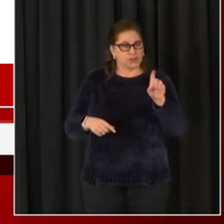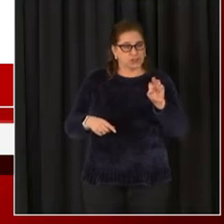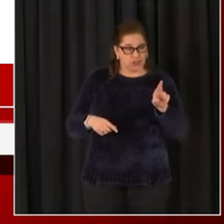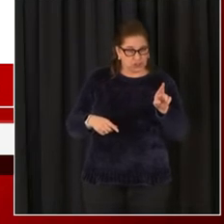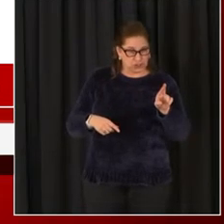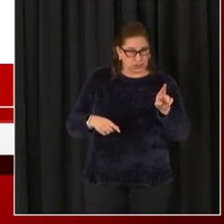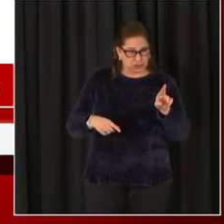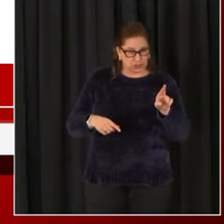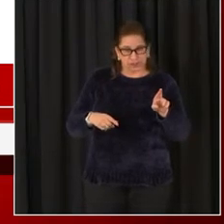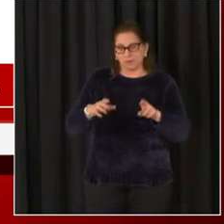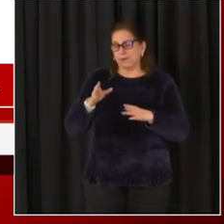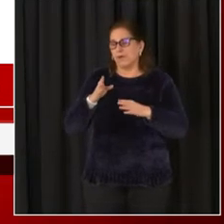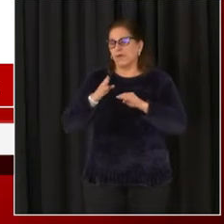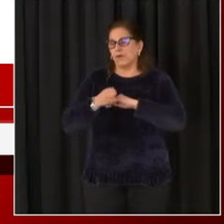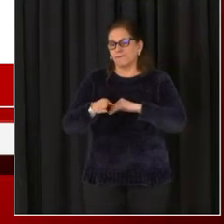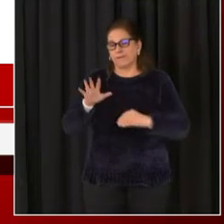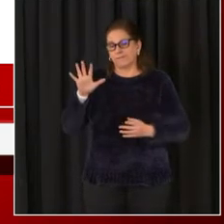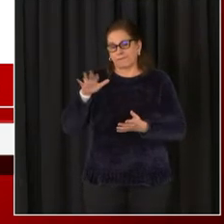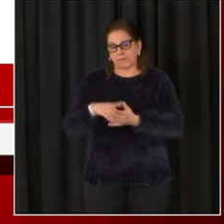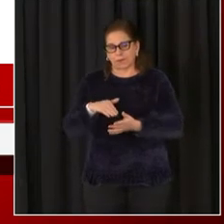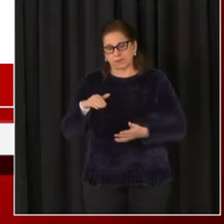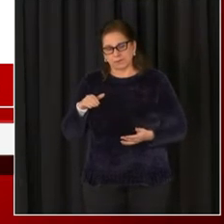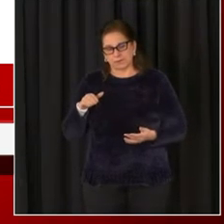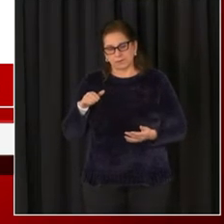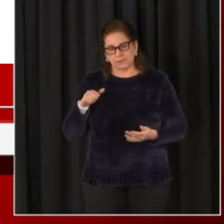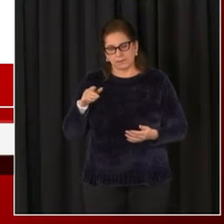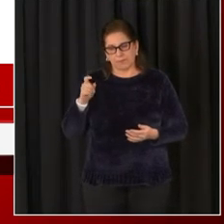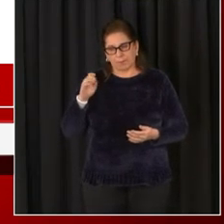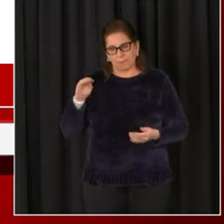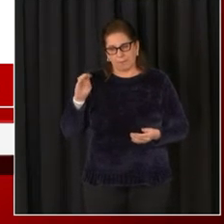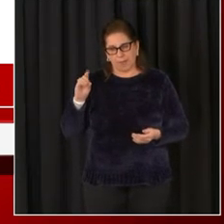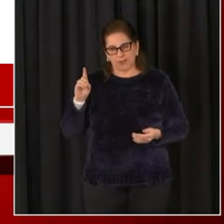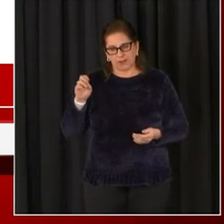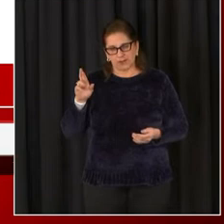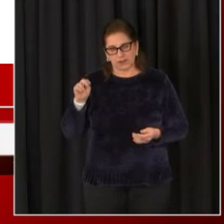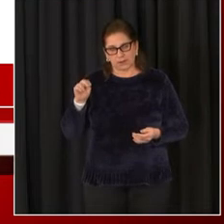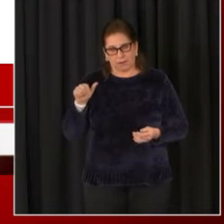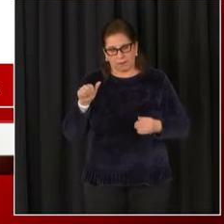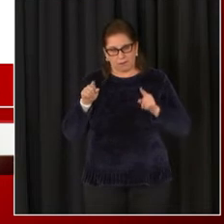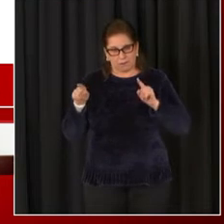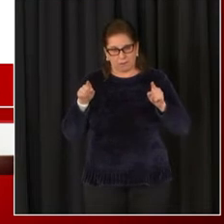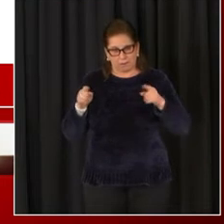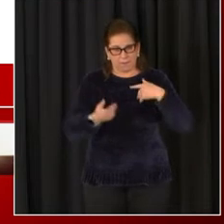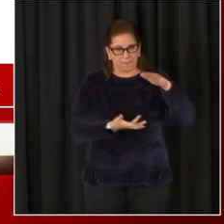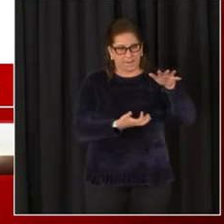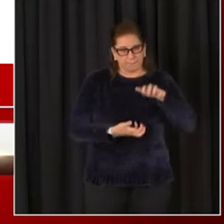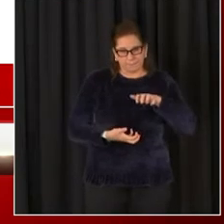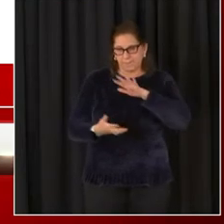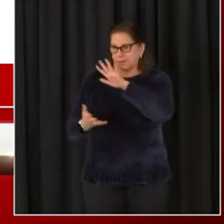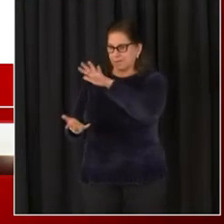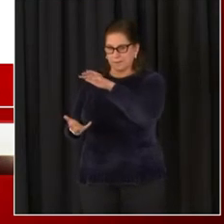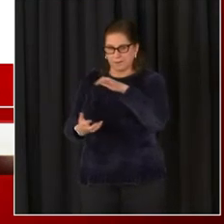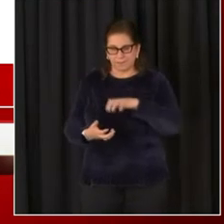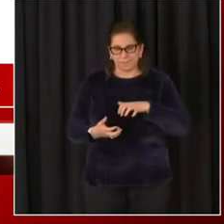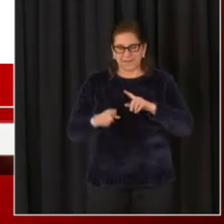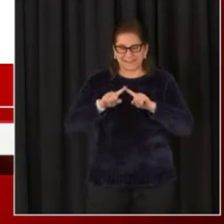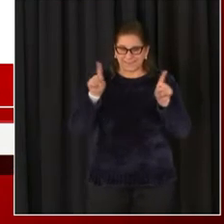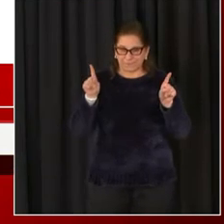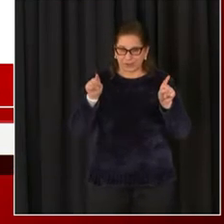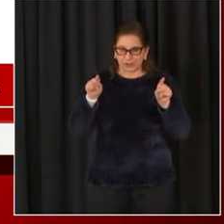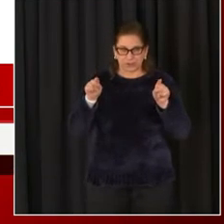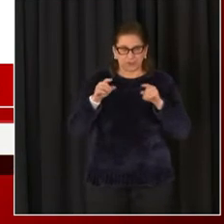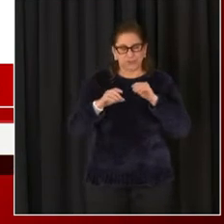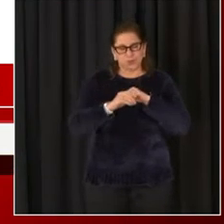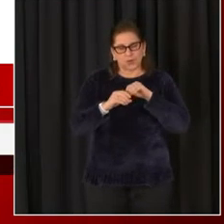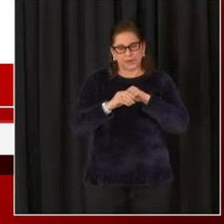here that those vaccines have different storage requirements, which lead